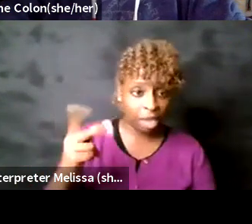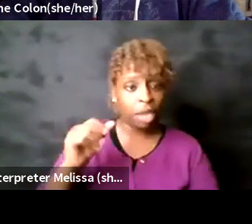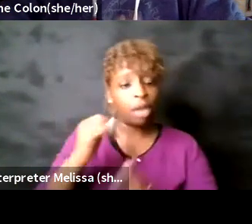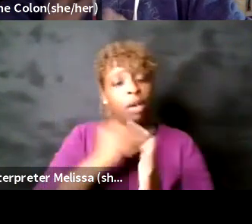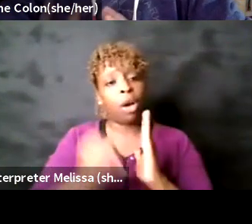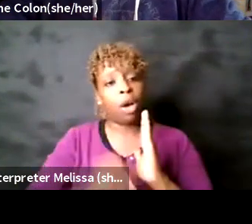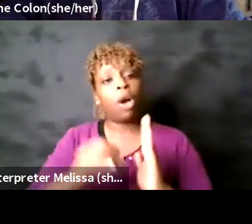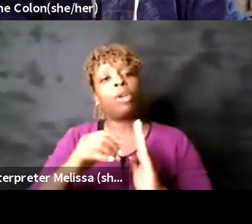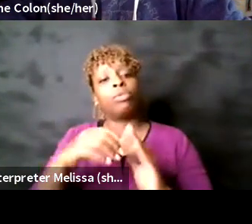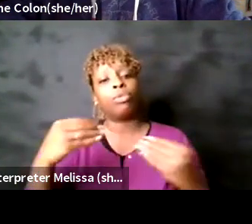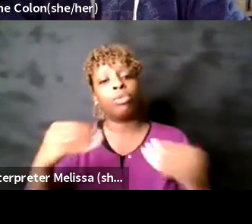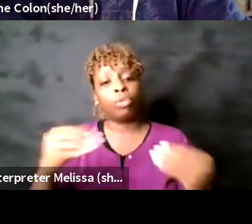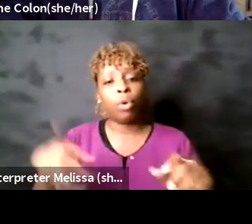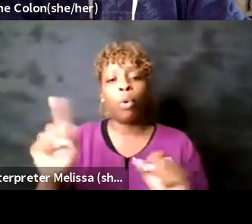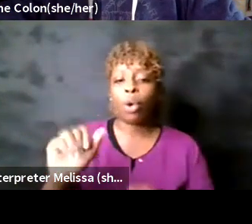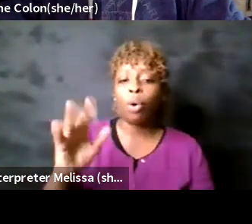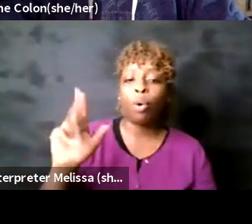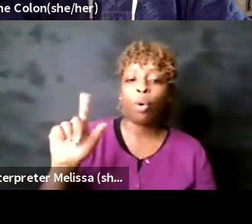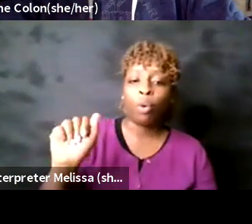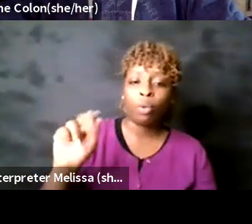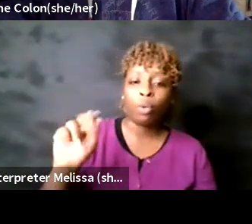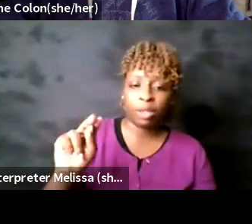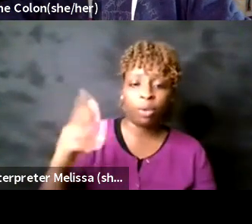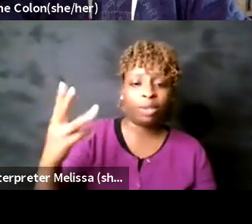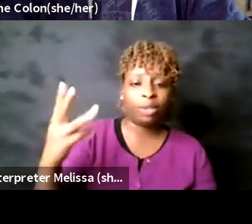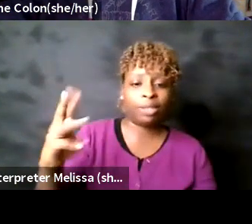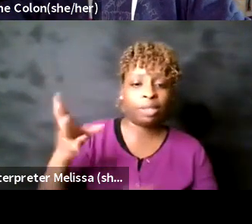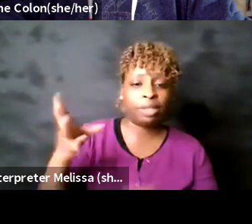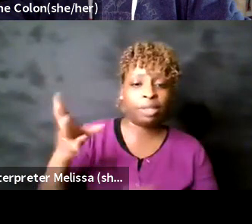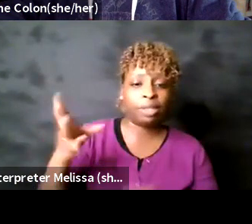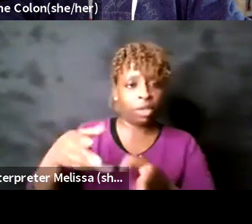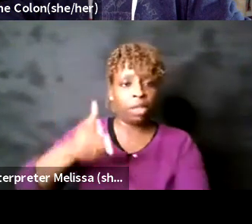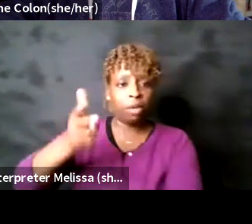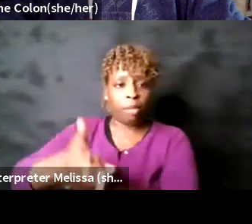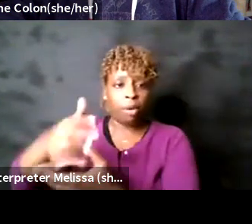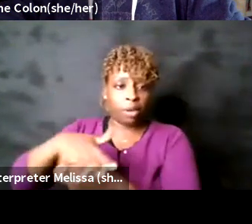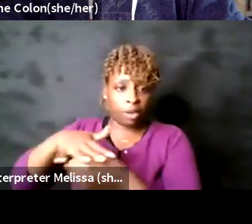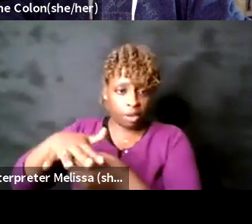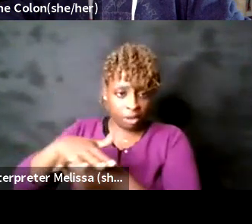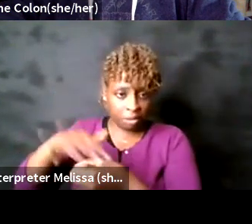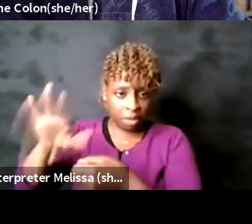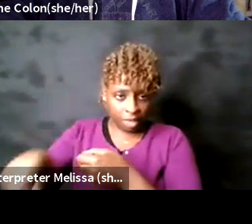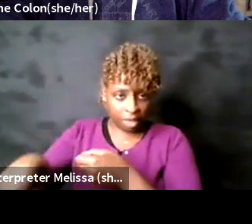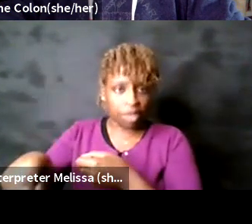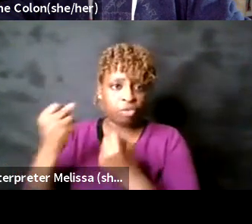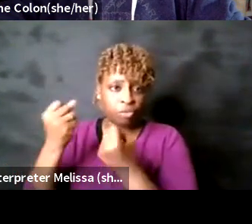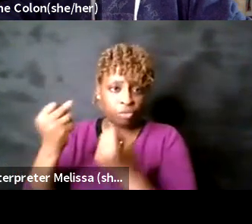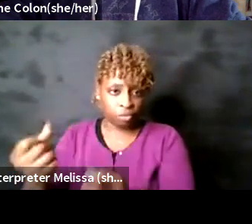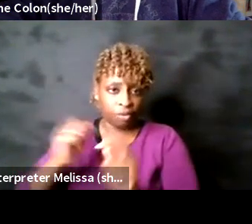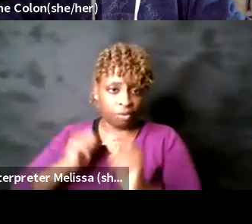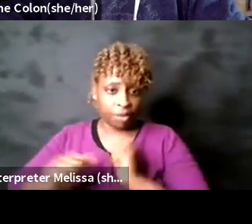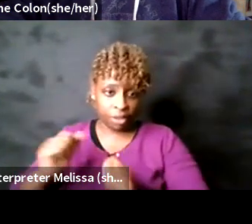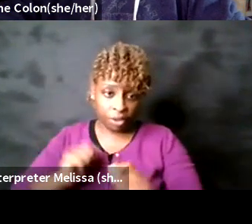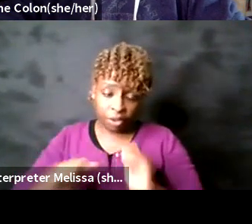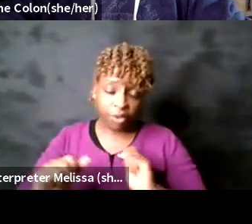street uh in that parking lot um and yeah i'm really